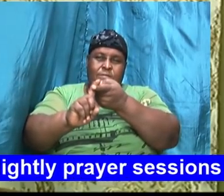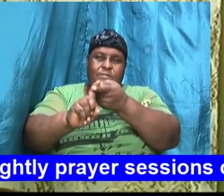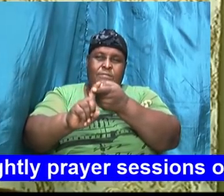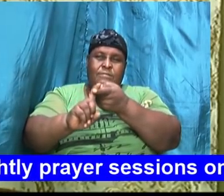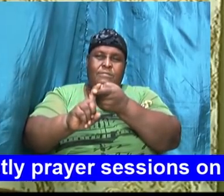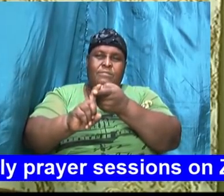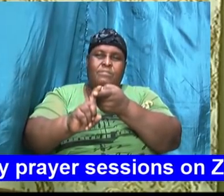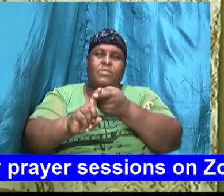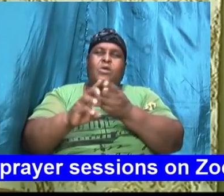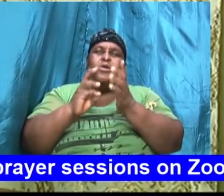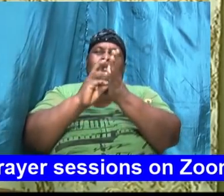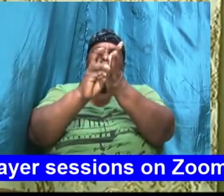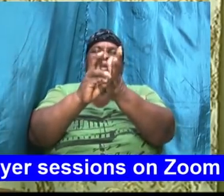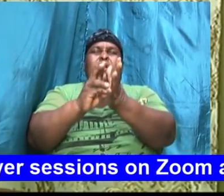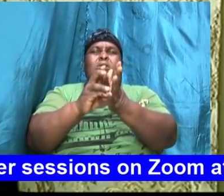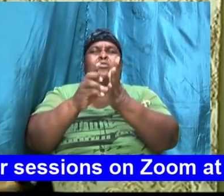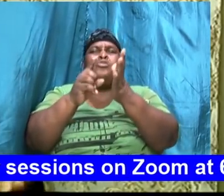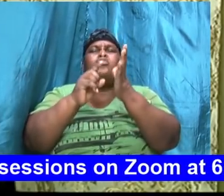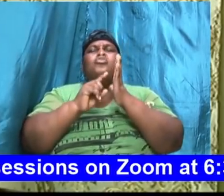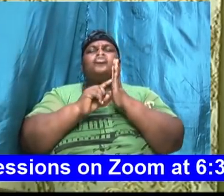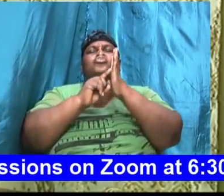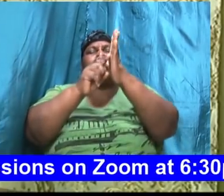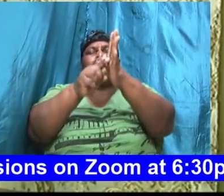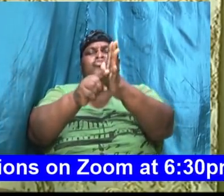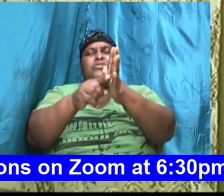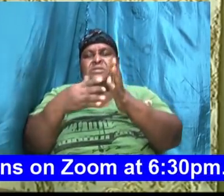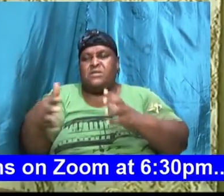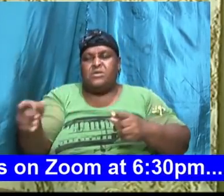will reveal things to a friend